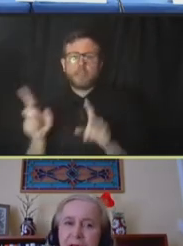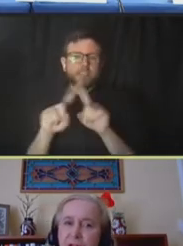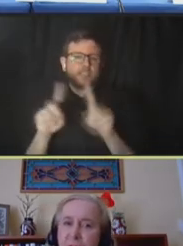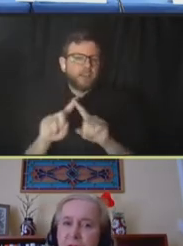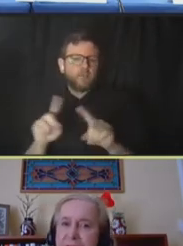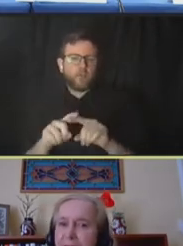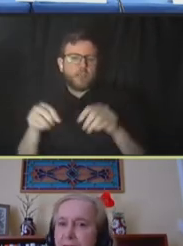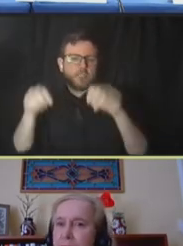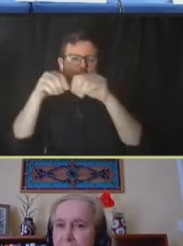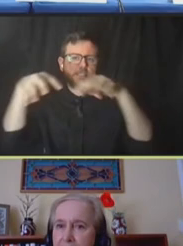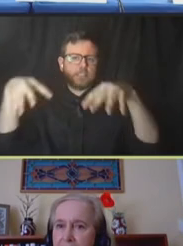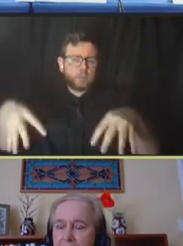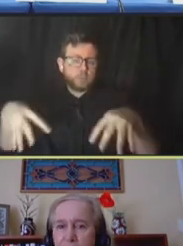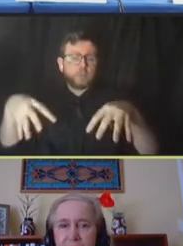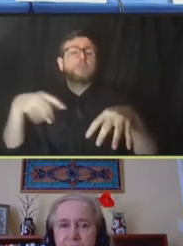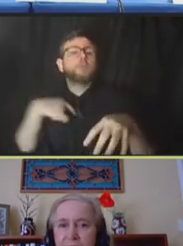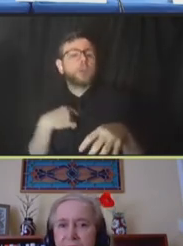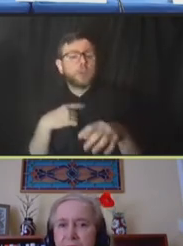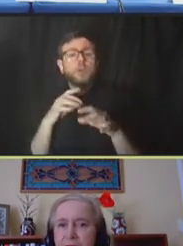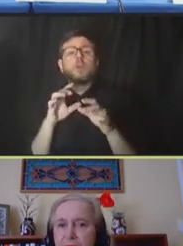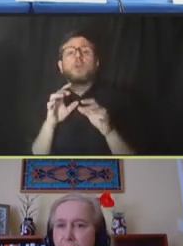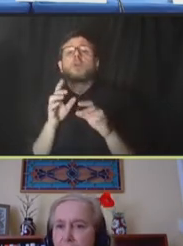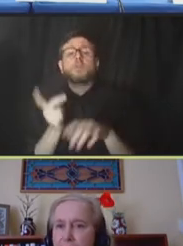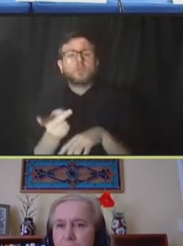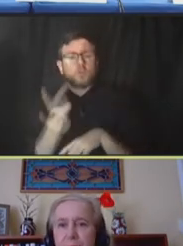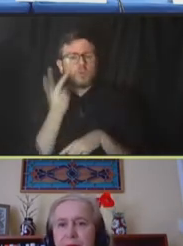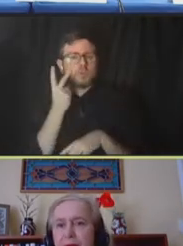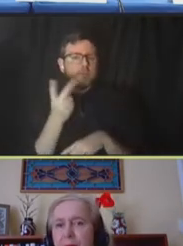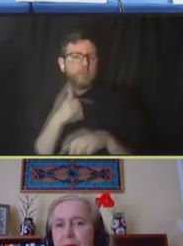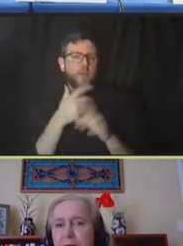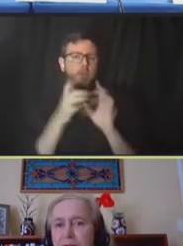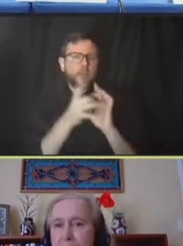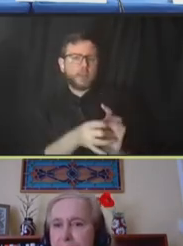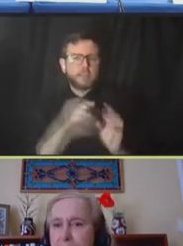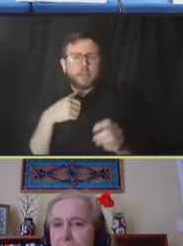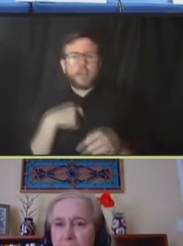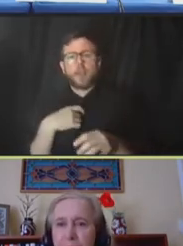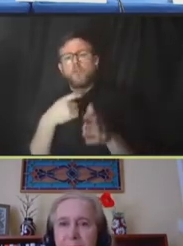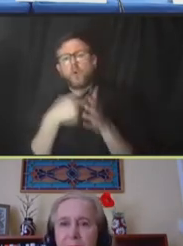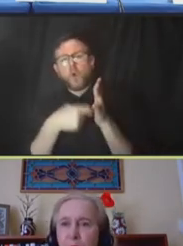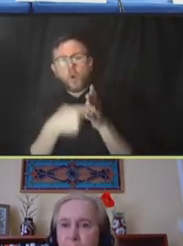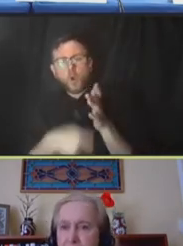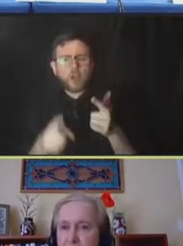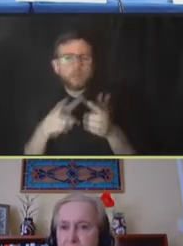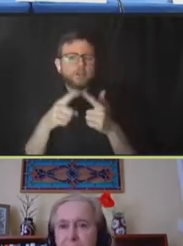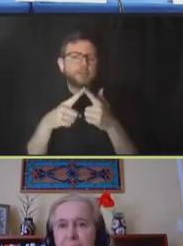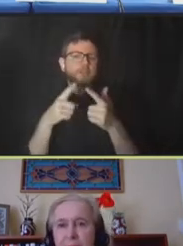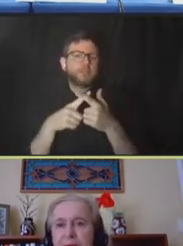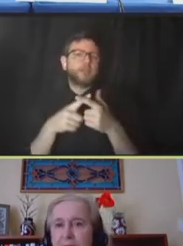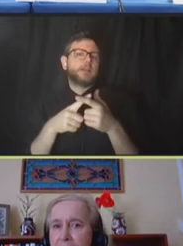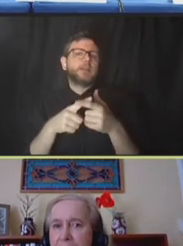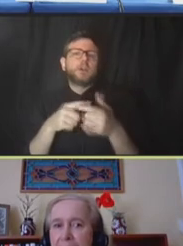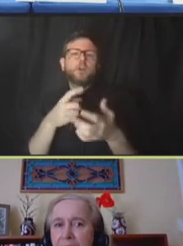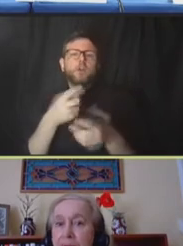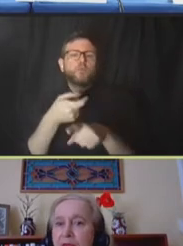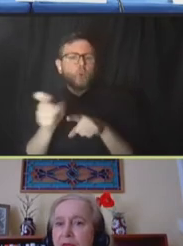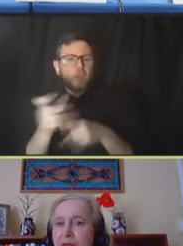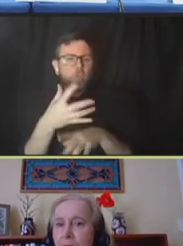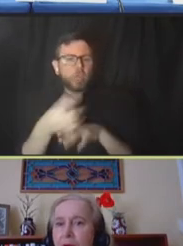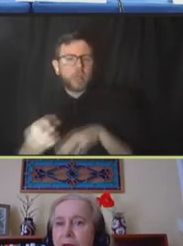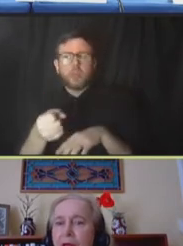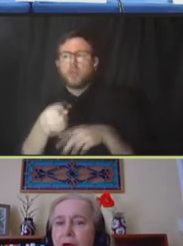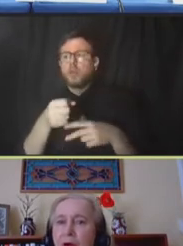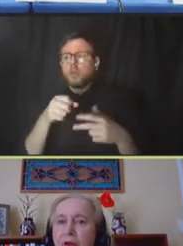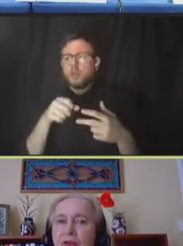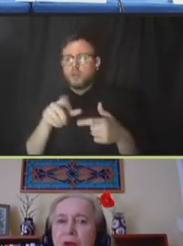And associated with the links, we'll have different kinds of costs, we will have perishability, there might be risk, there might be time elements, and